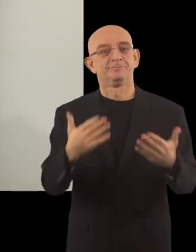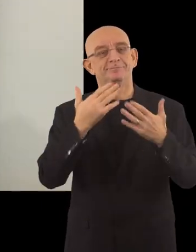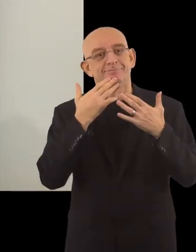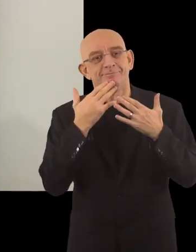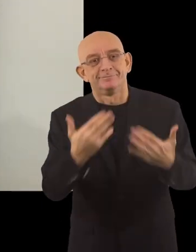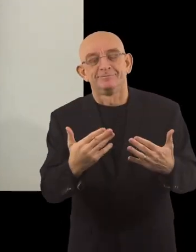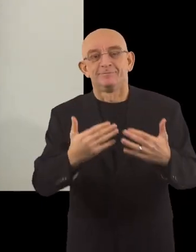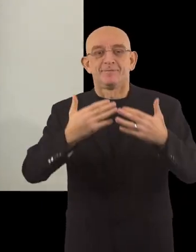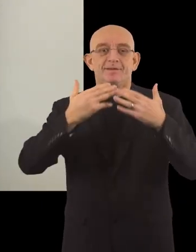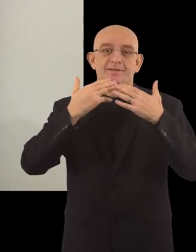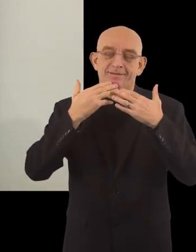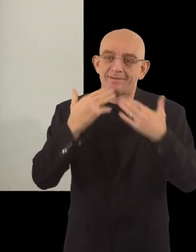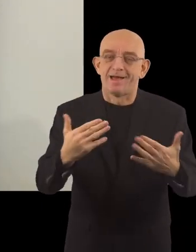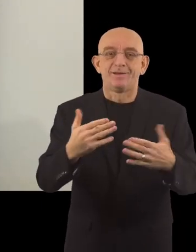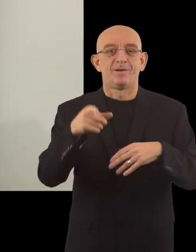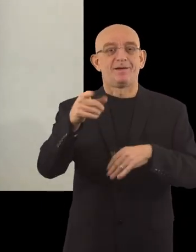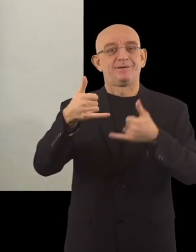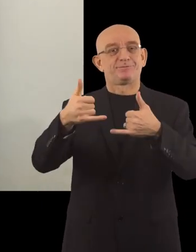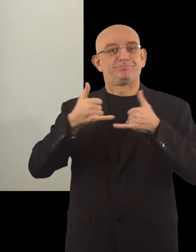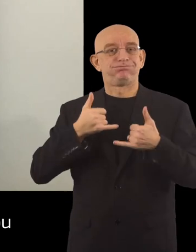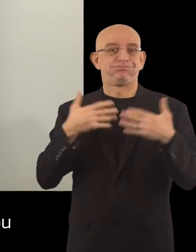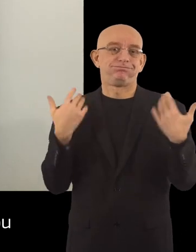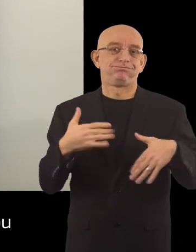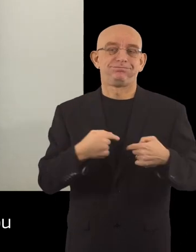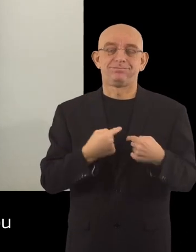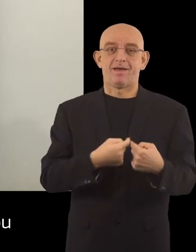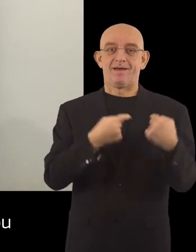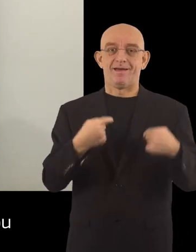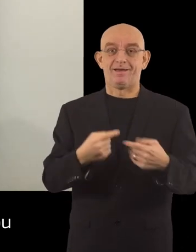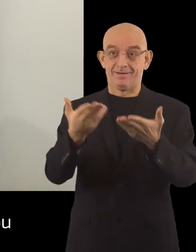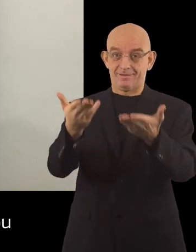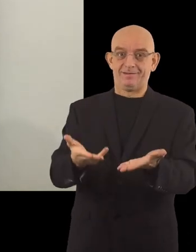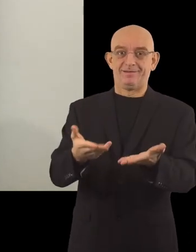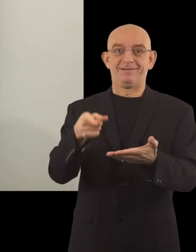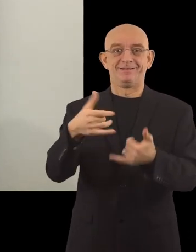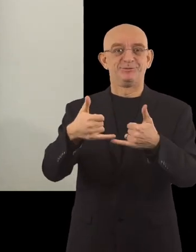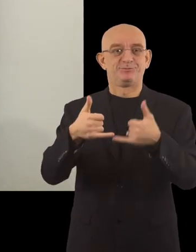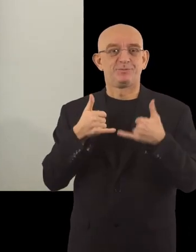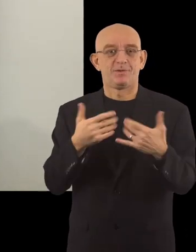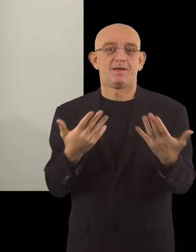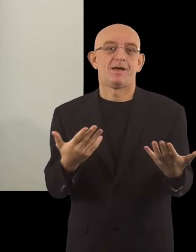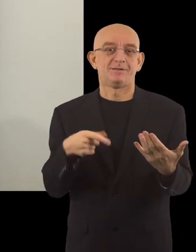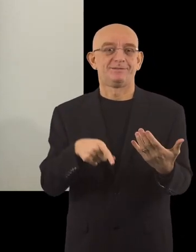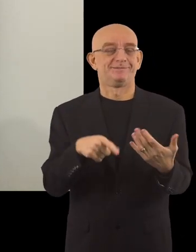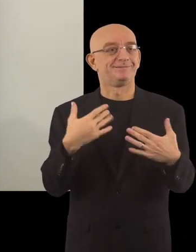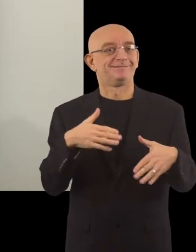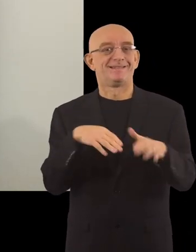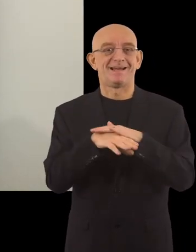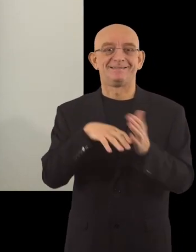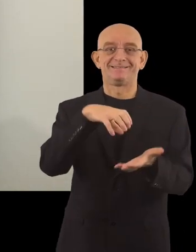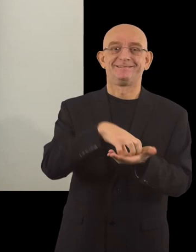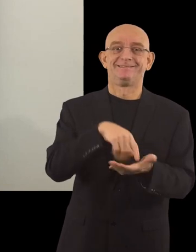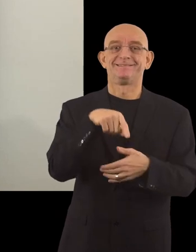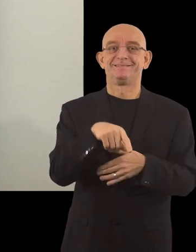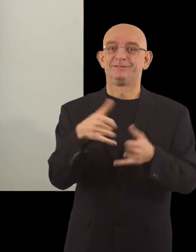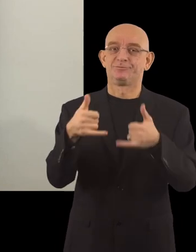Thank you, Mr. Varna Kastanis. Thank It's a great honour to be awarded by you for Access City Awards